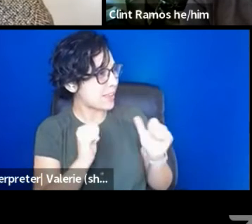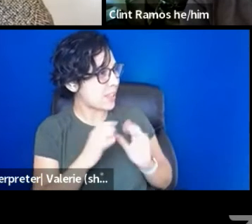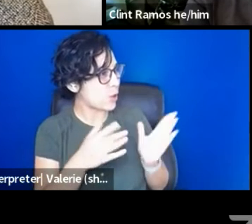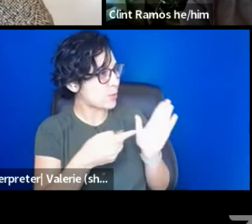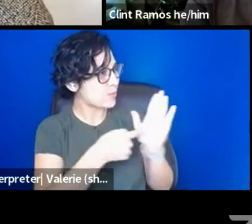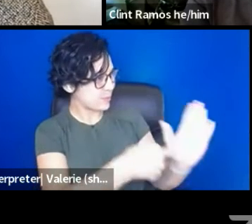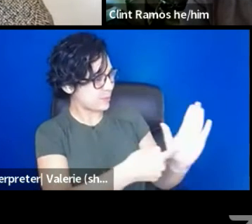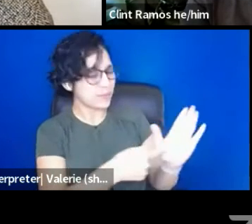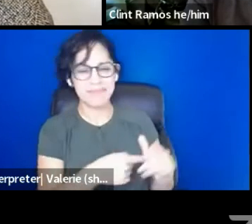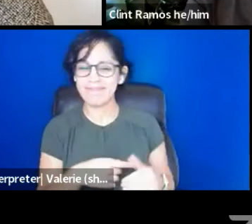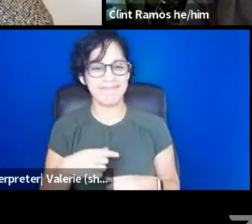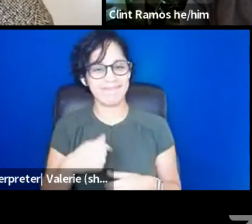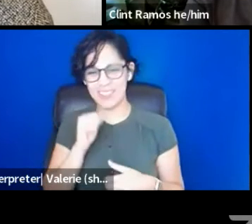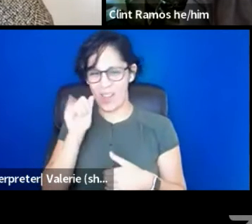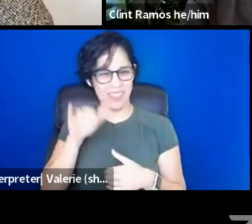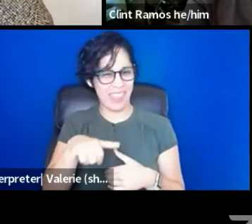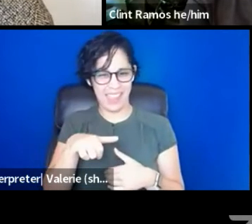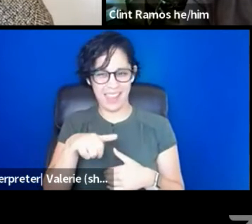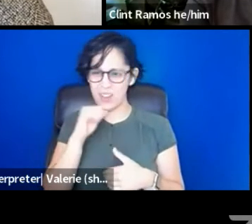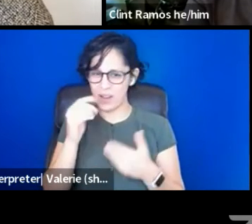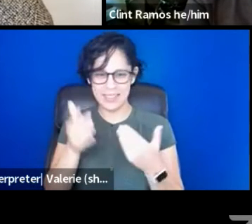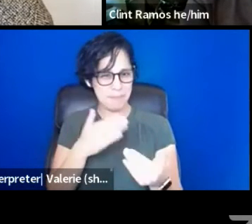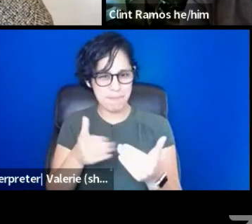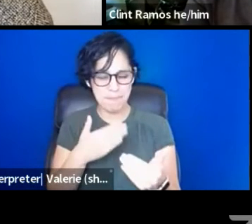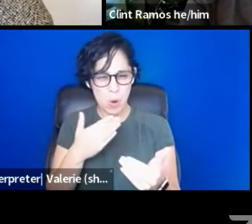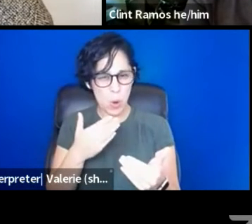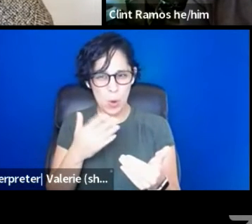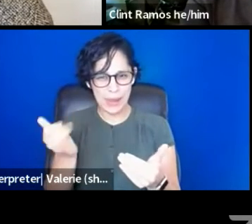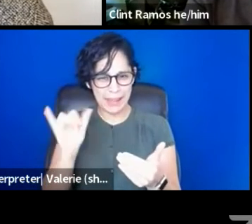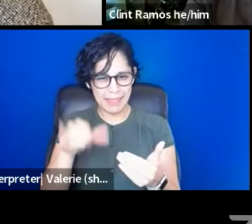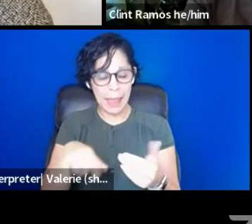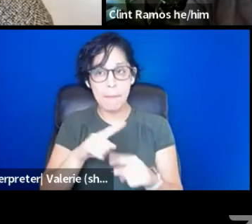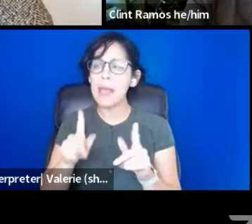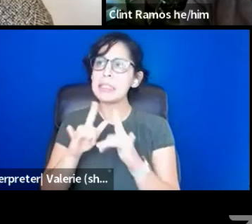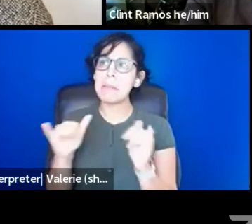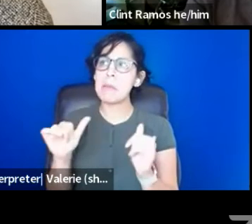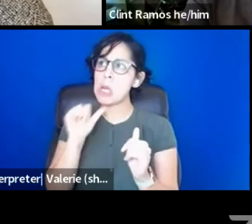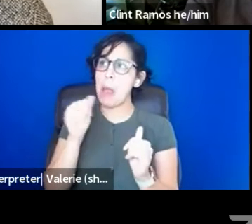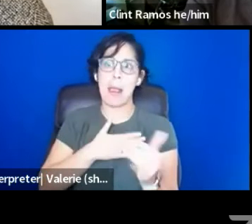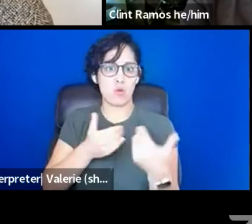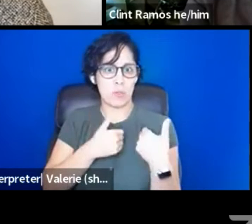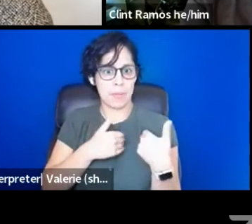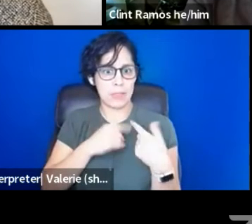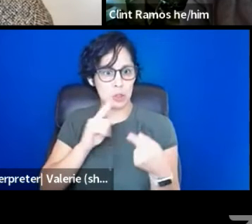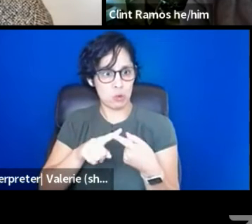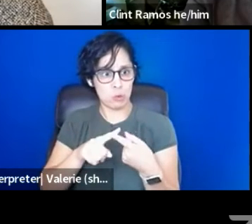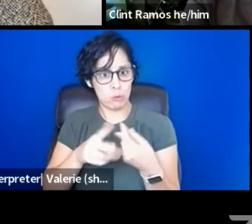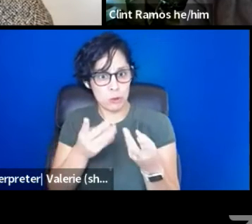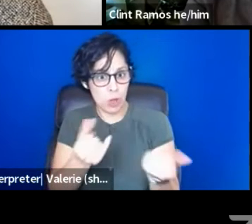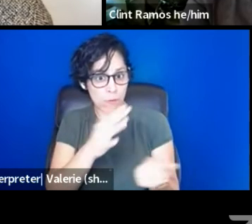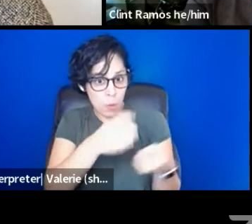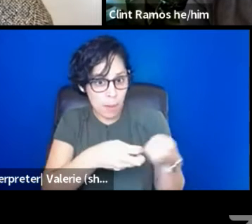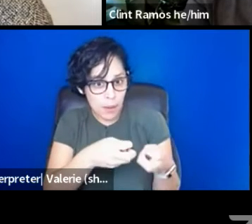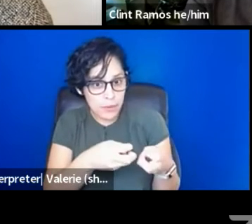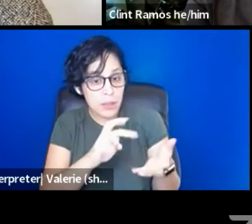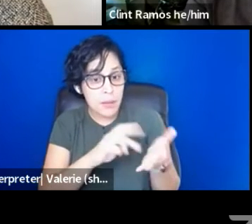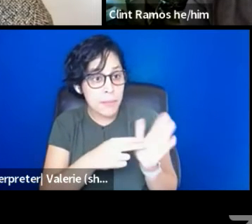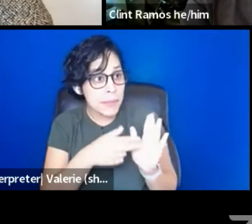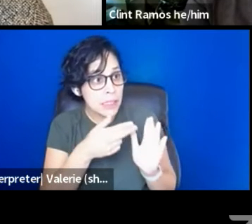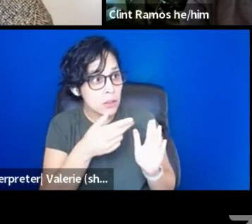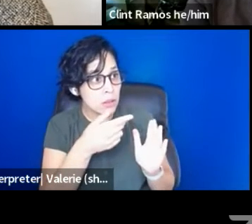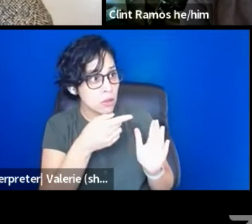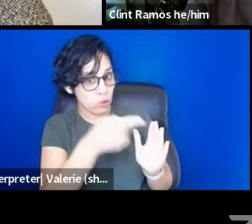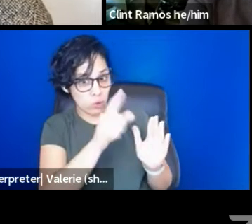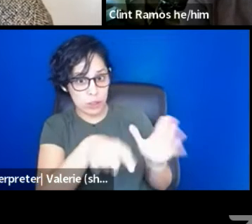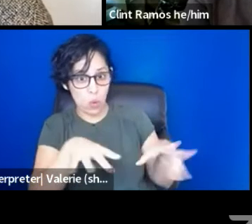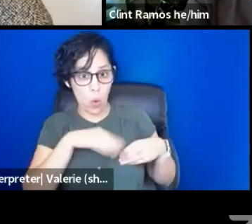And technically, it's not really our responsibility to do that. We want you to own